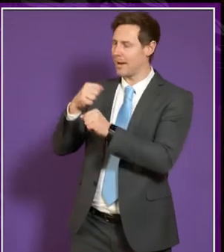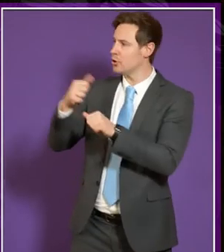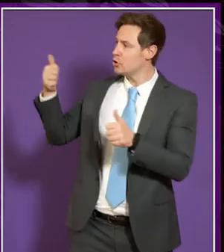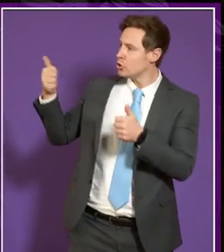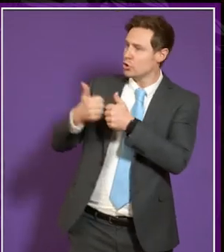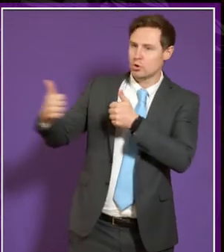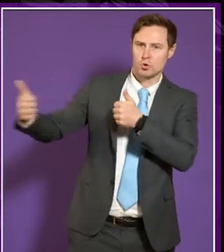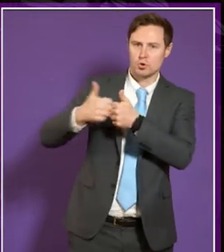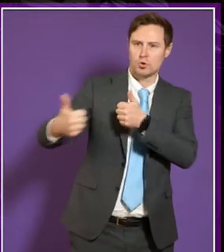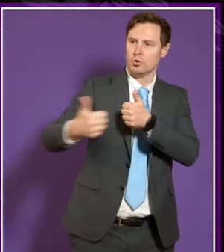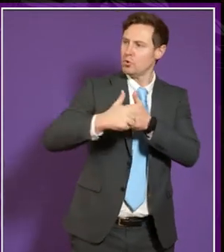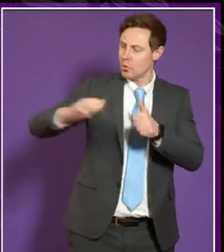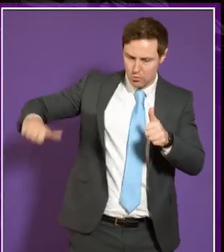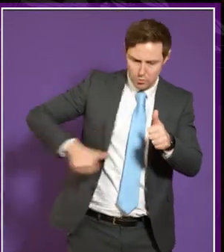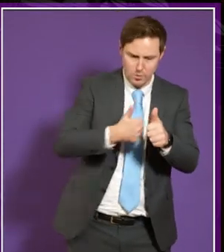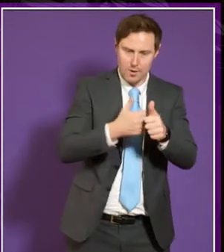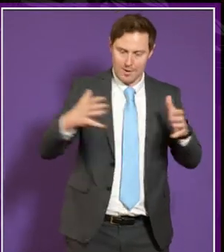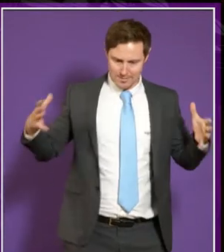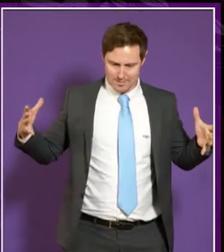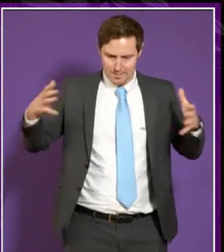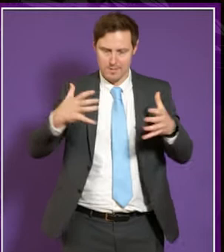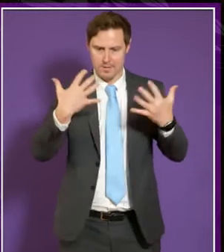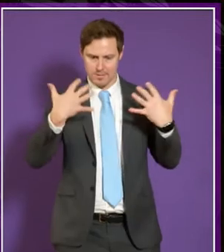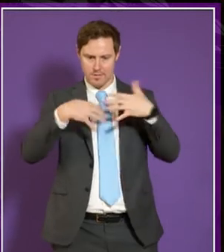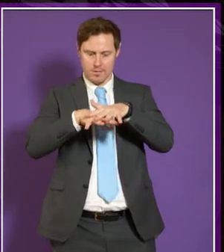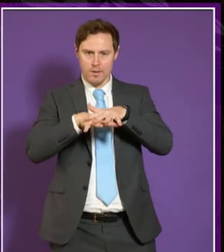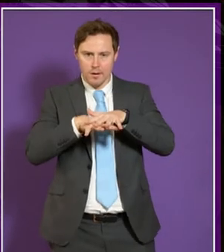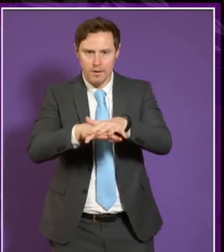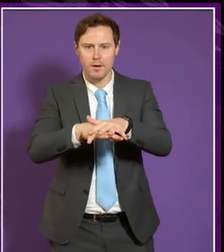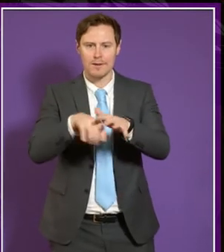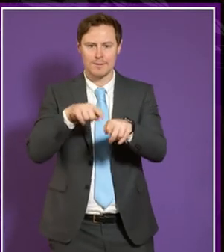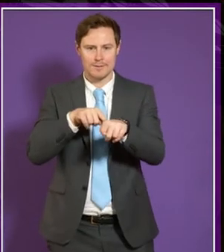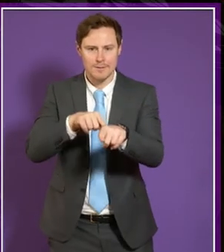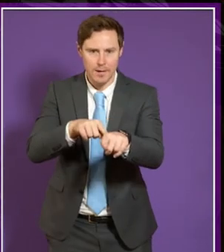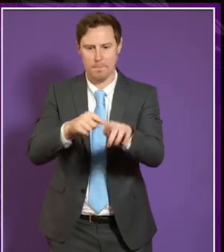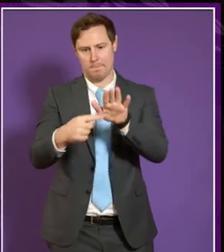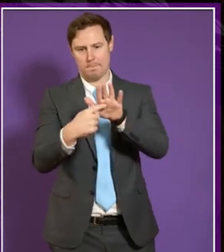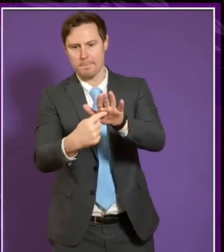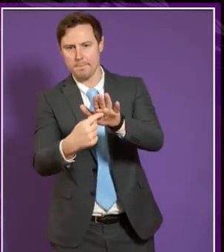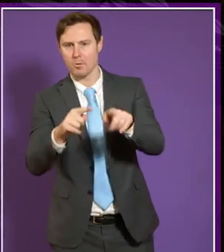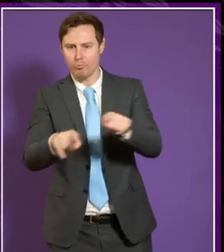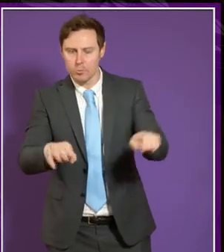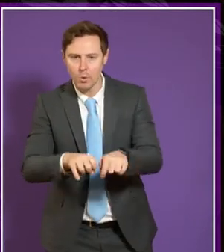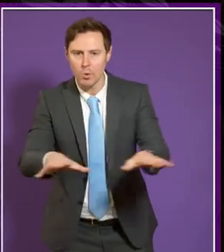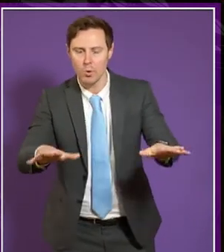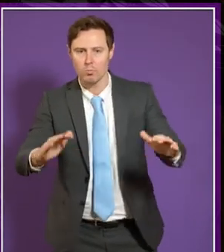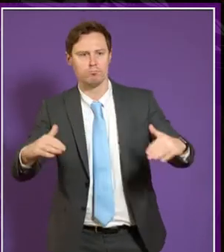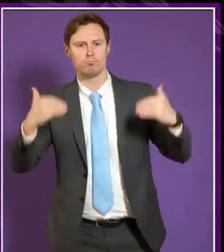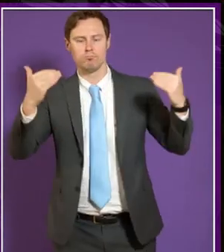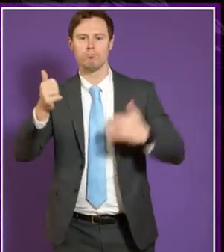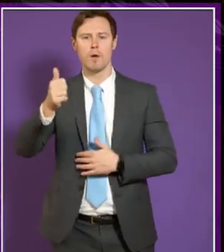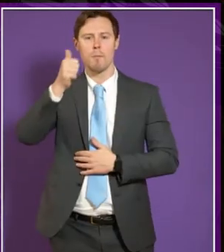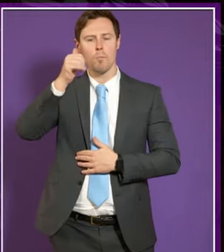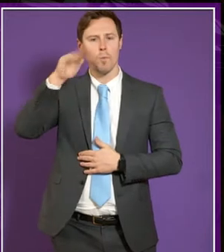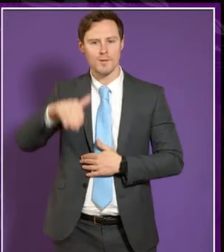services. So we're all coming under the one umbrella so that we can